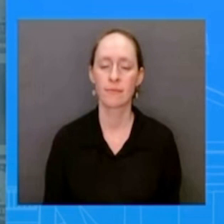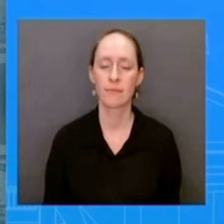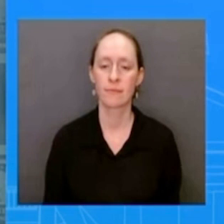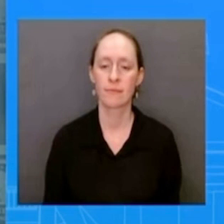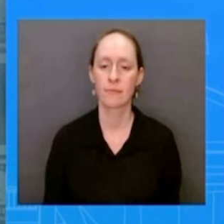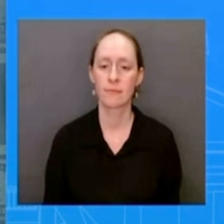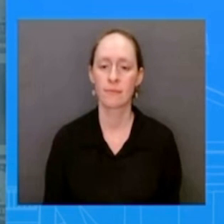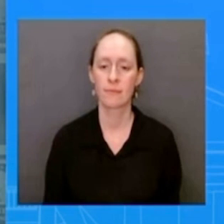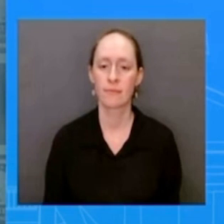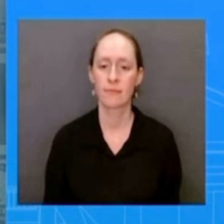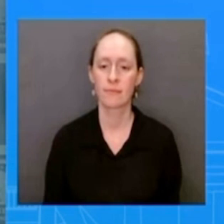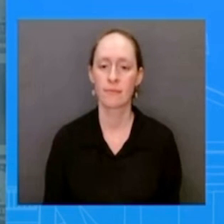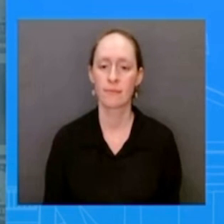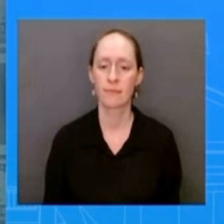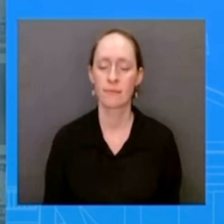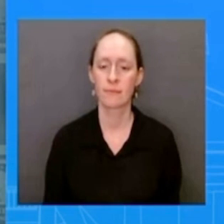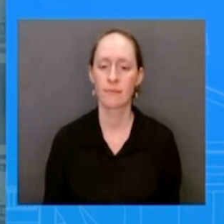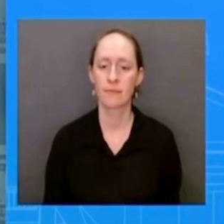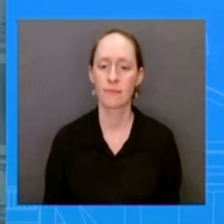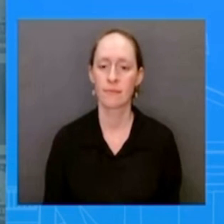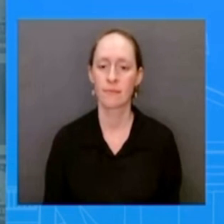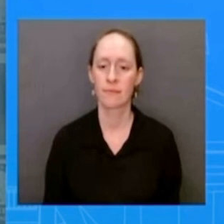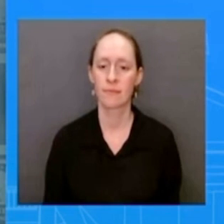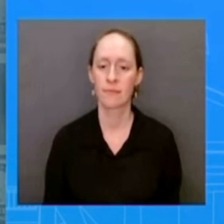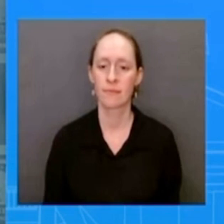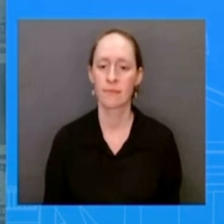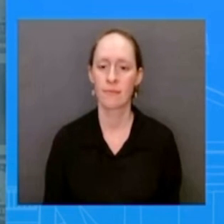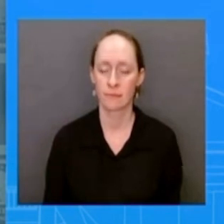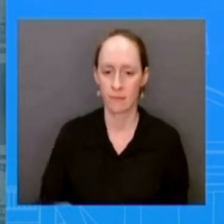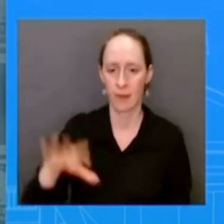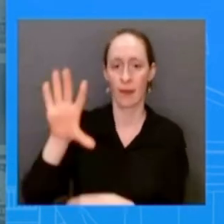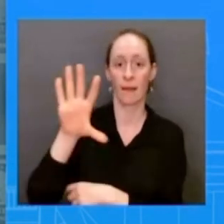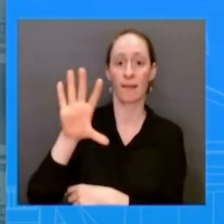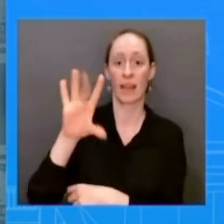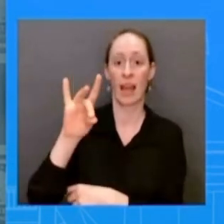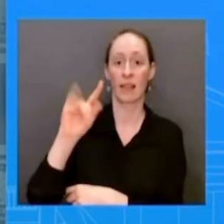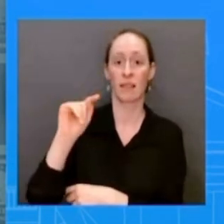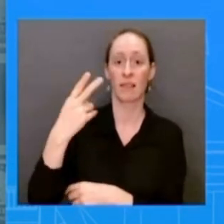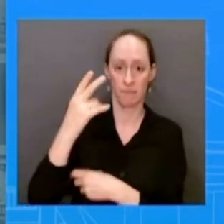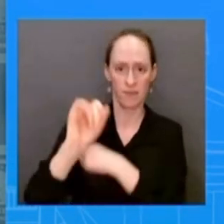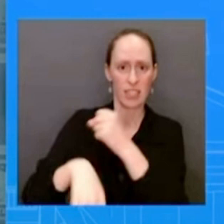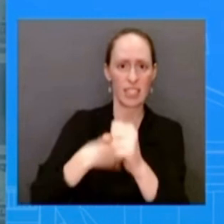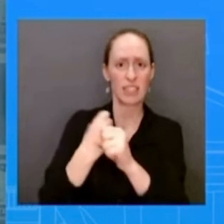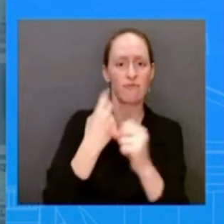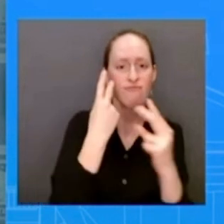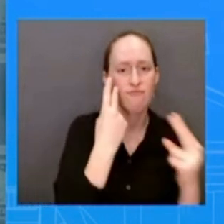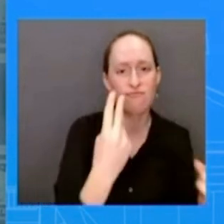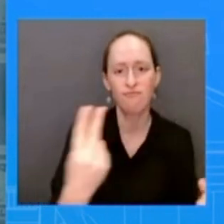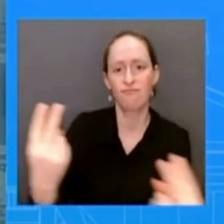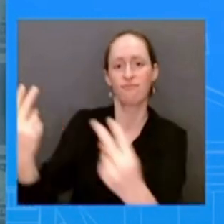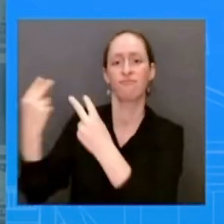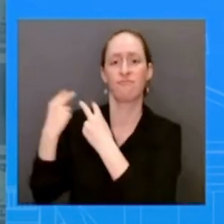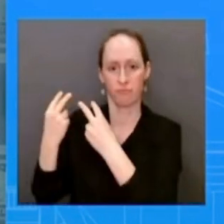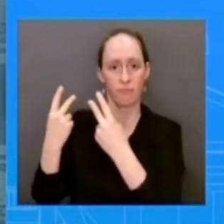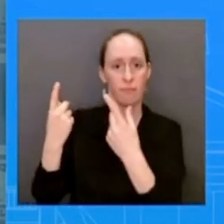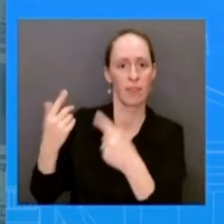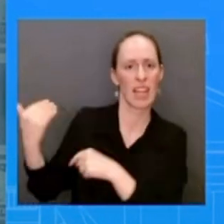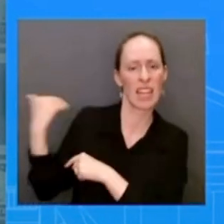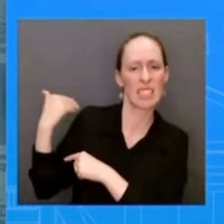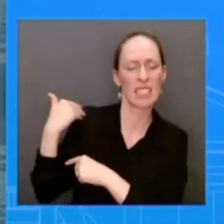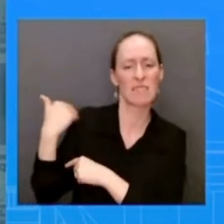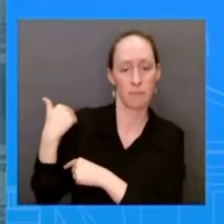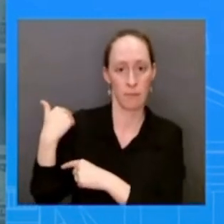is today as you all know the president traveled to selma on sunday to commemorate this important day so that